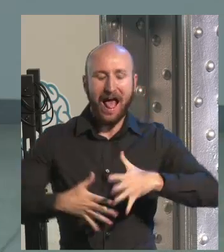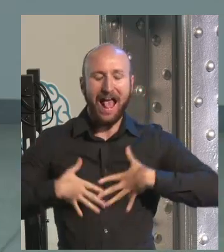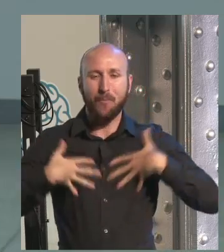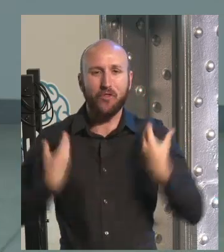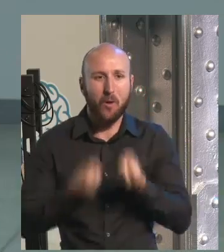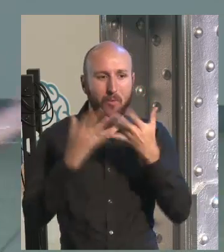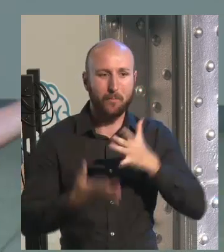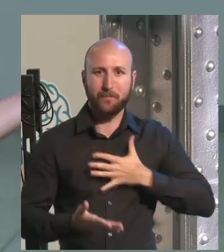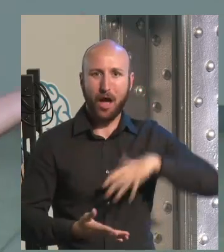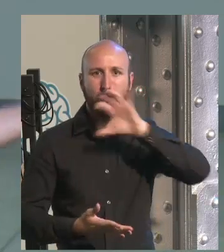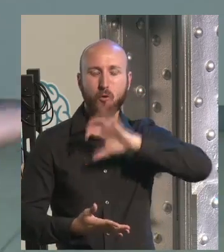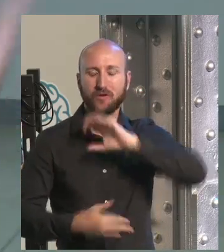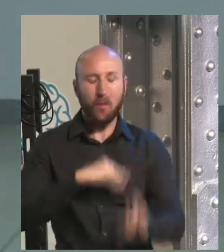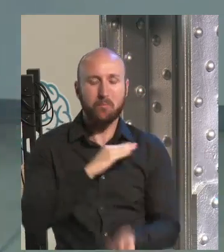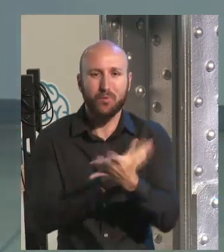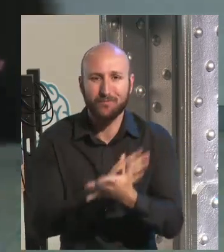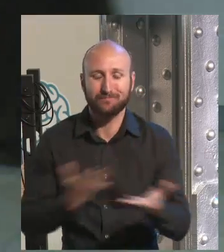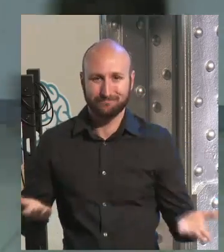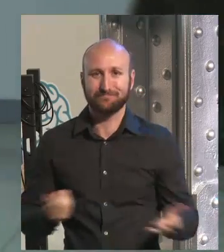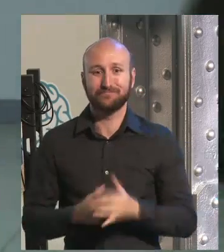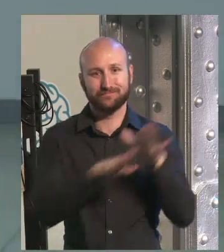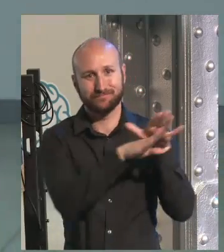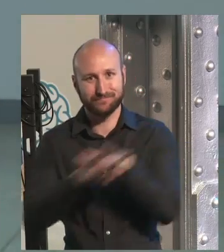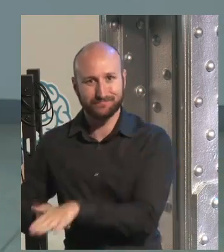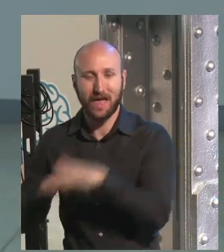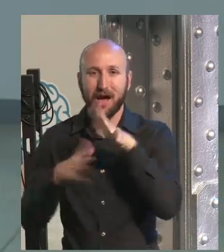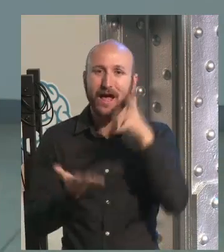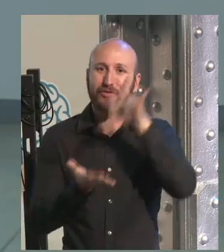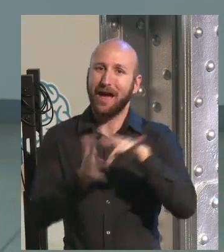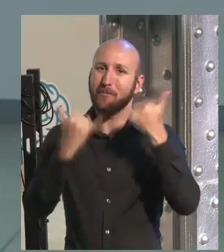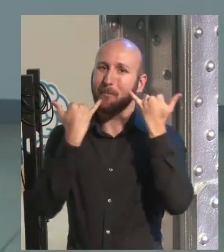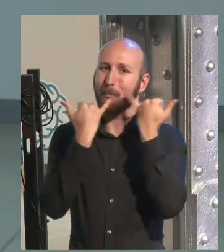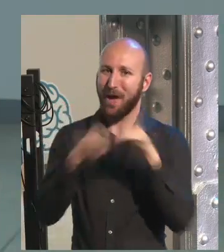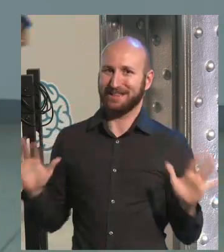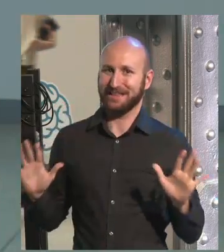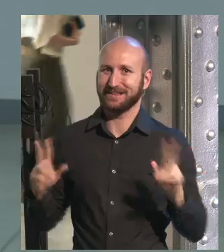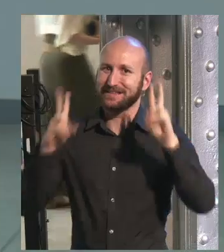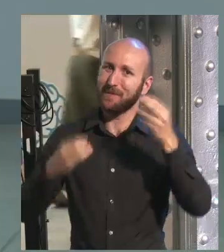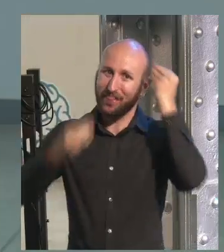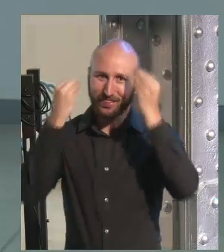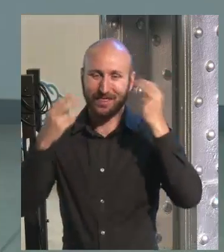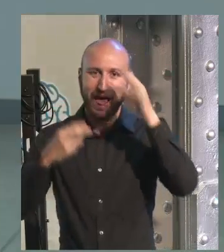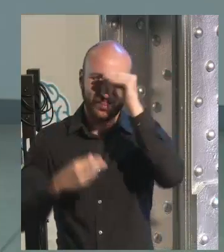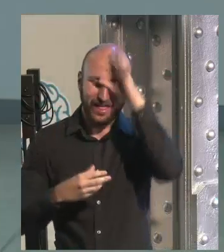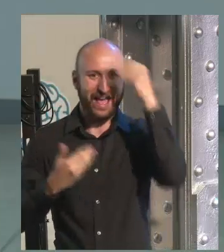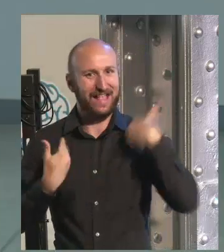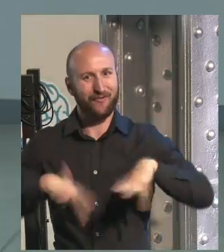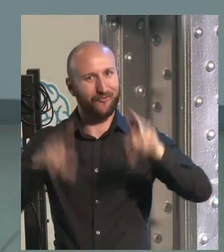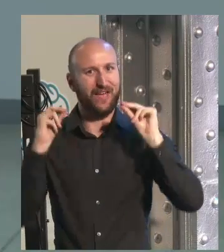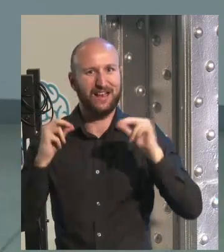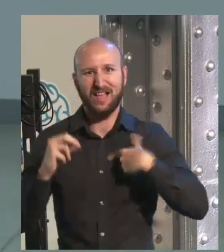you were sharing with us that our curiosity was very, very developed. So this is